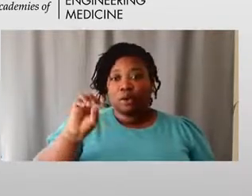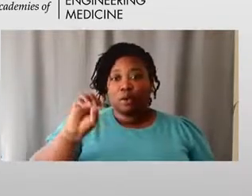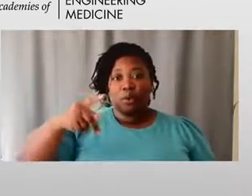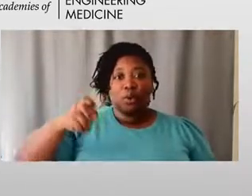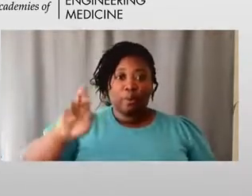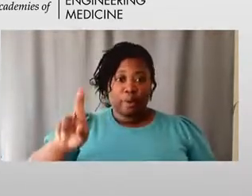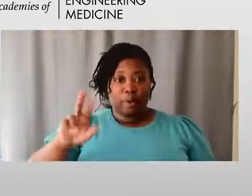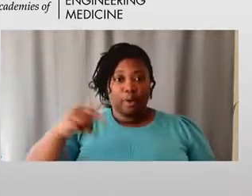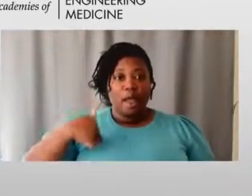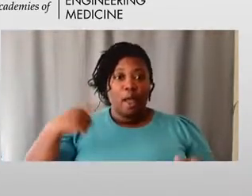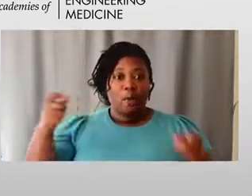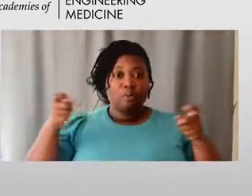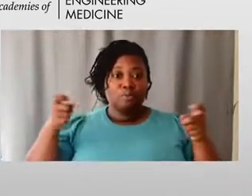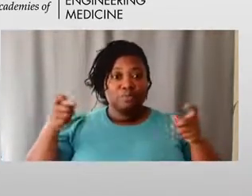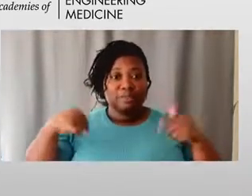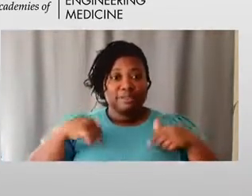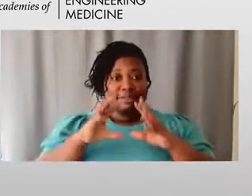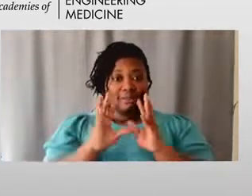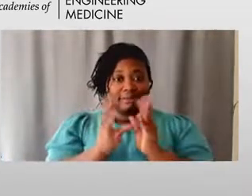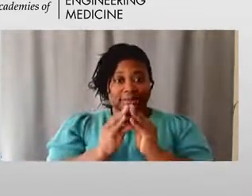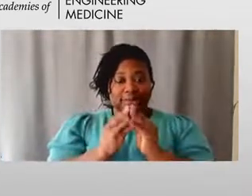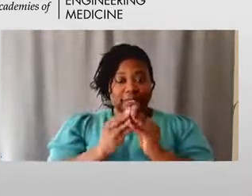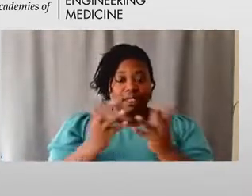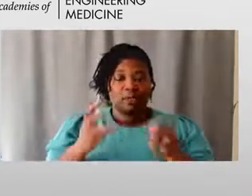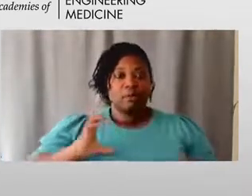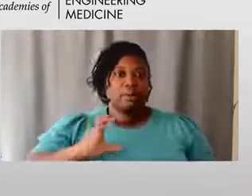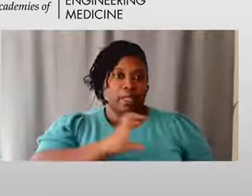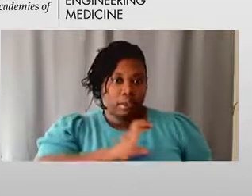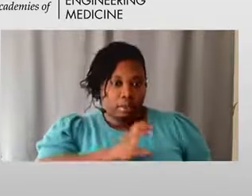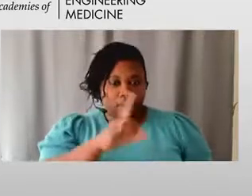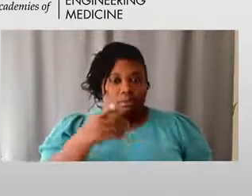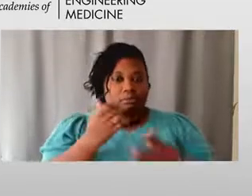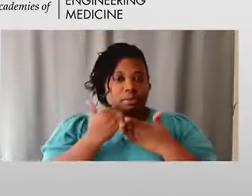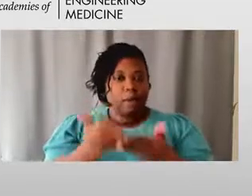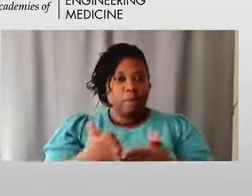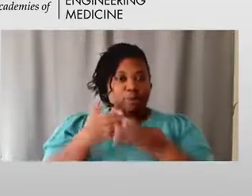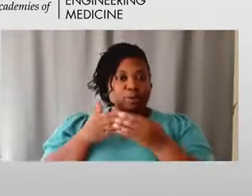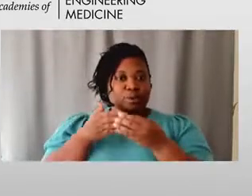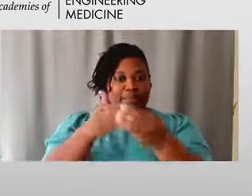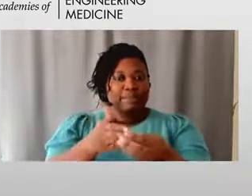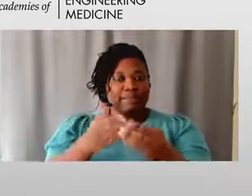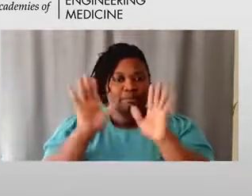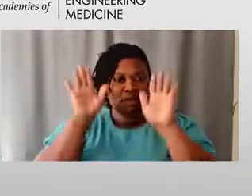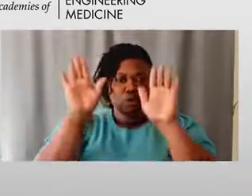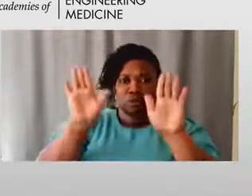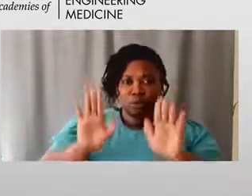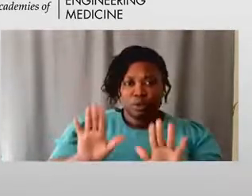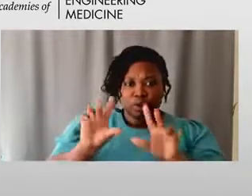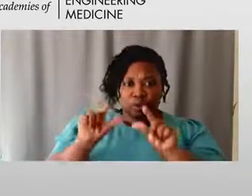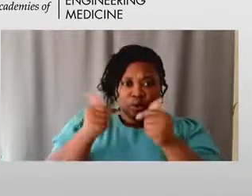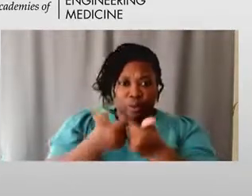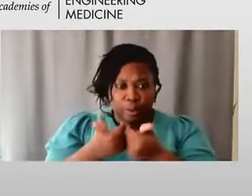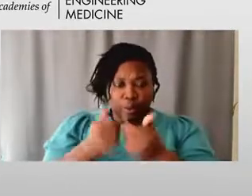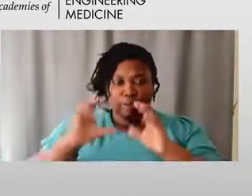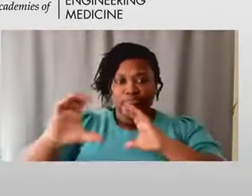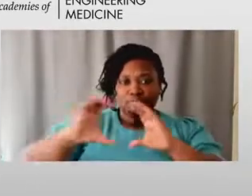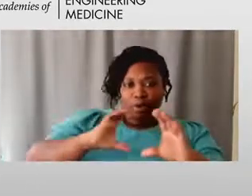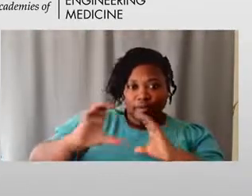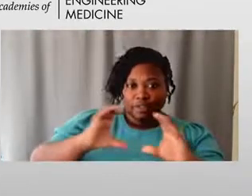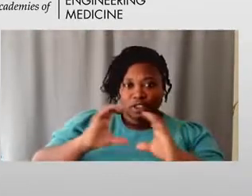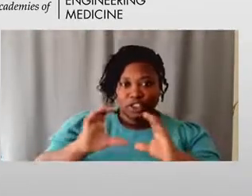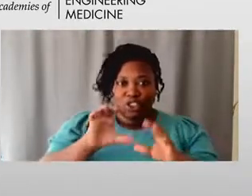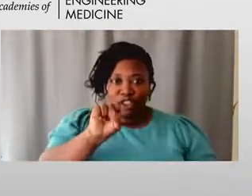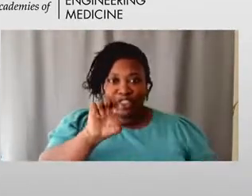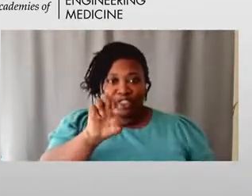this committee and helping to lead this wonderful group on the conversation series